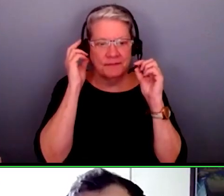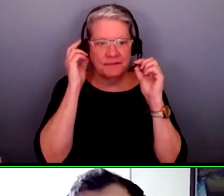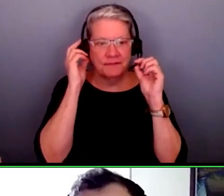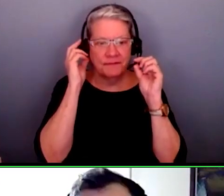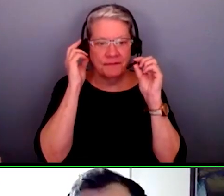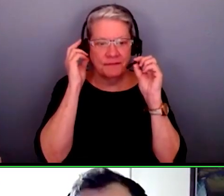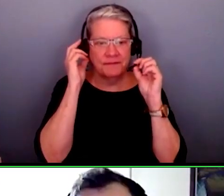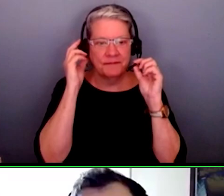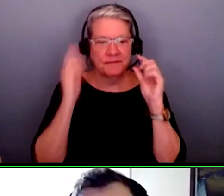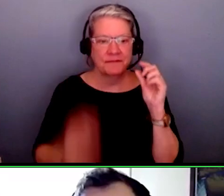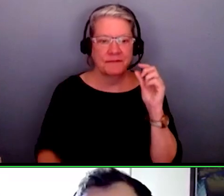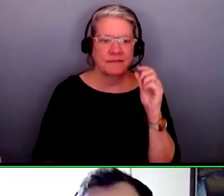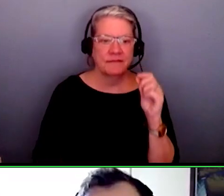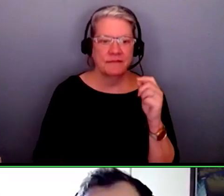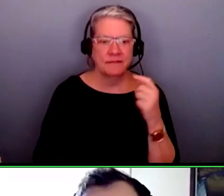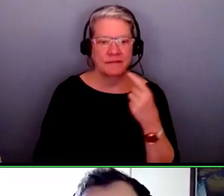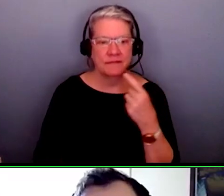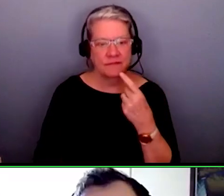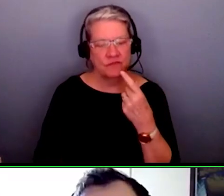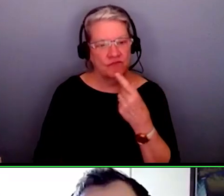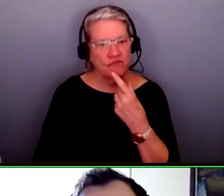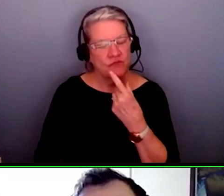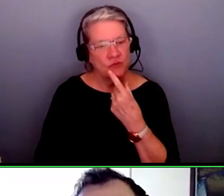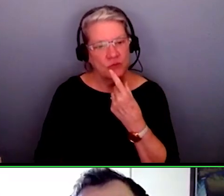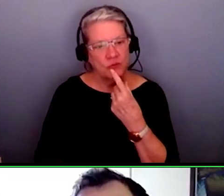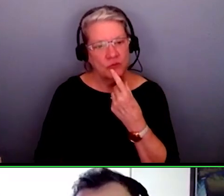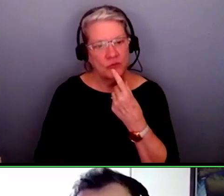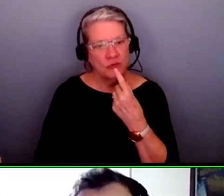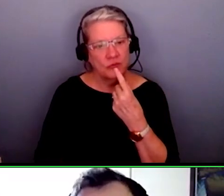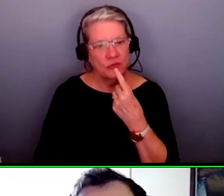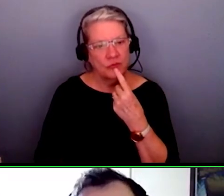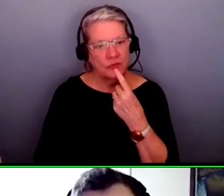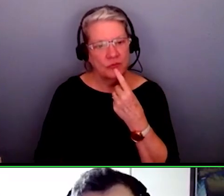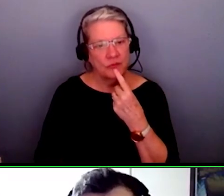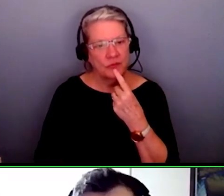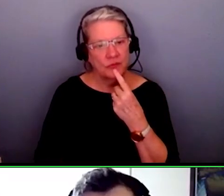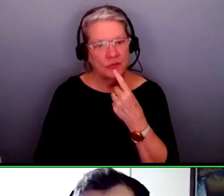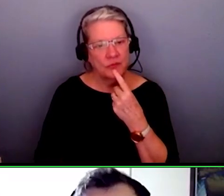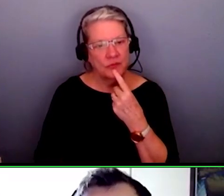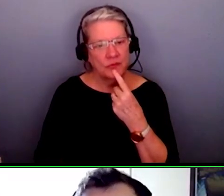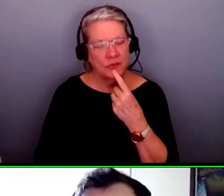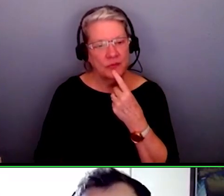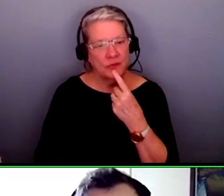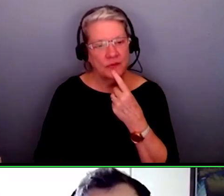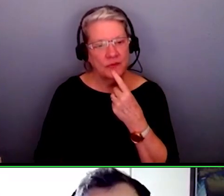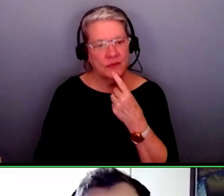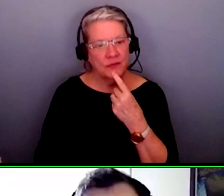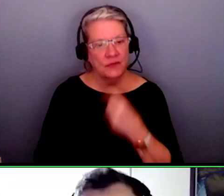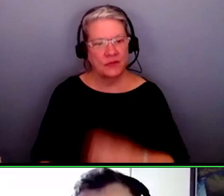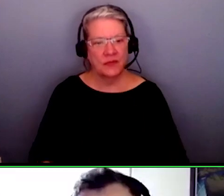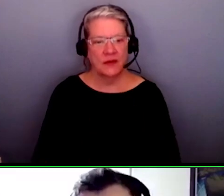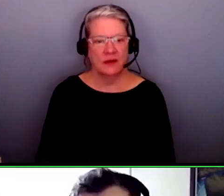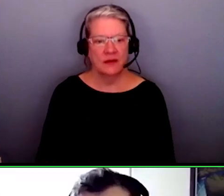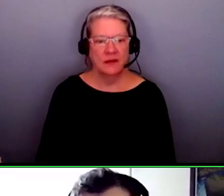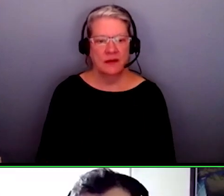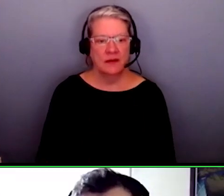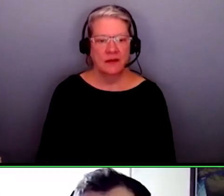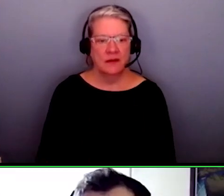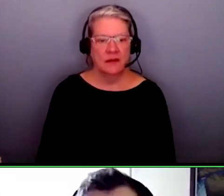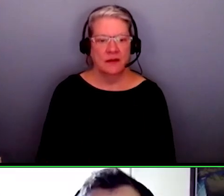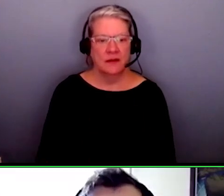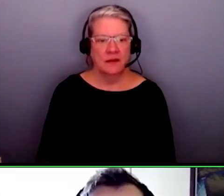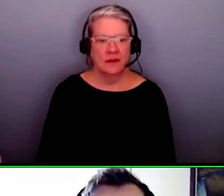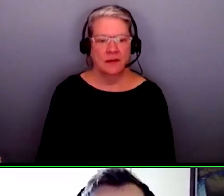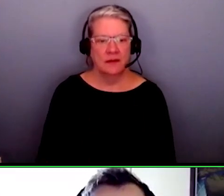when i work with um we don't receive social workers and nurse navigators for people with cancer